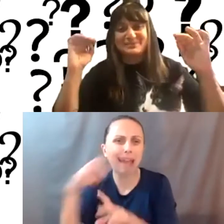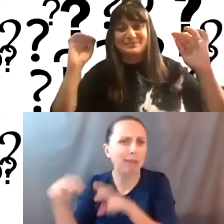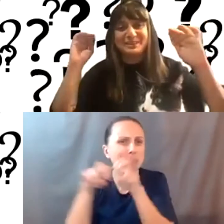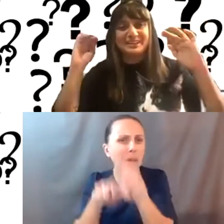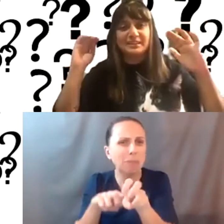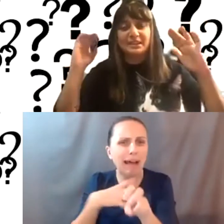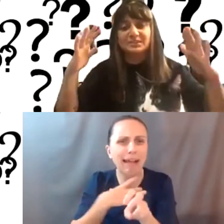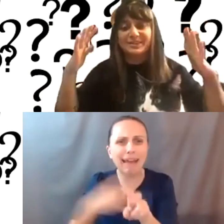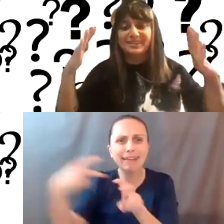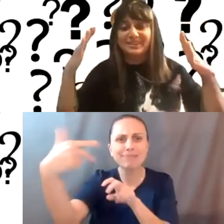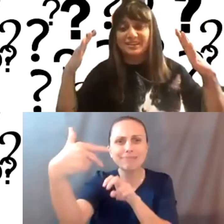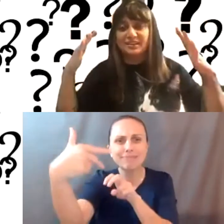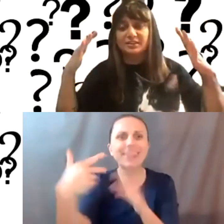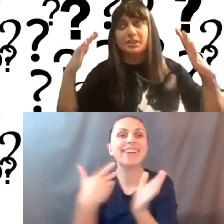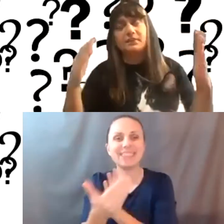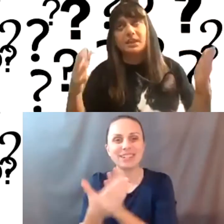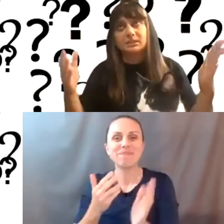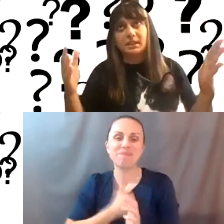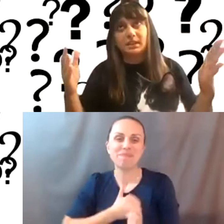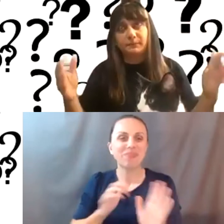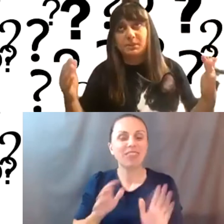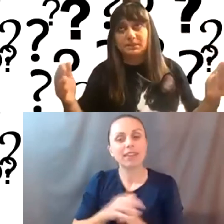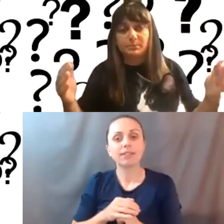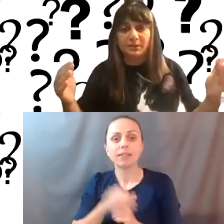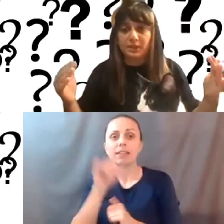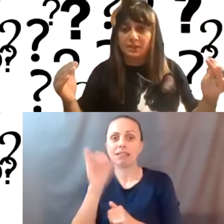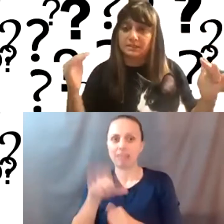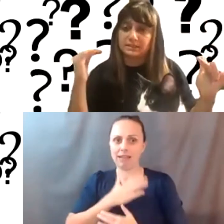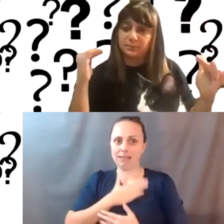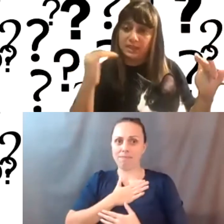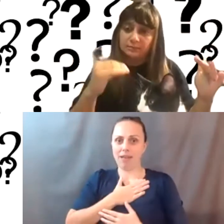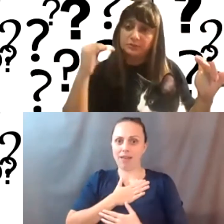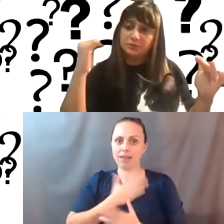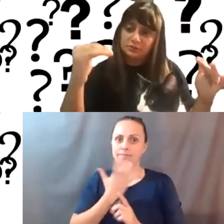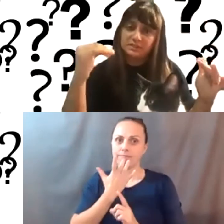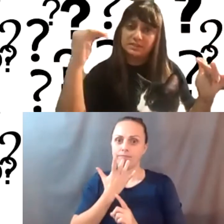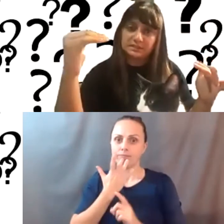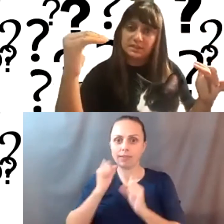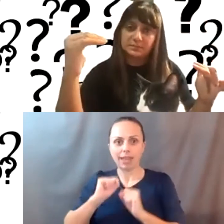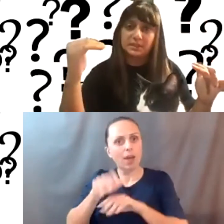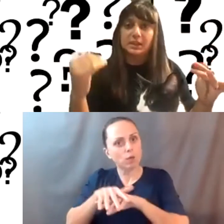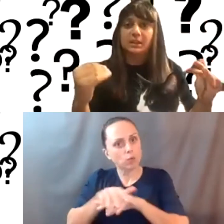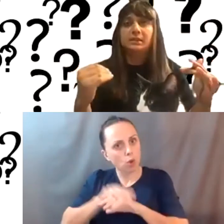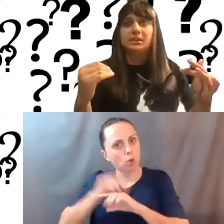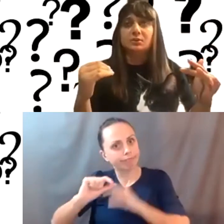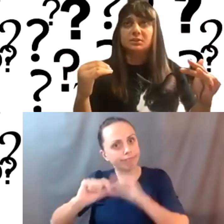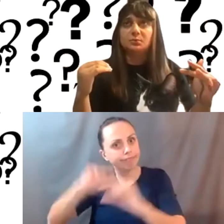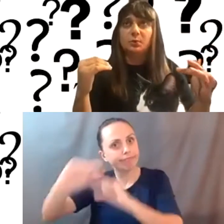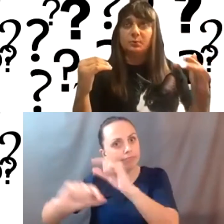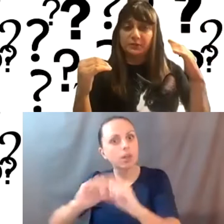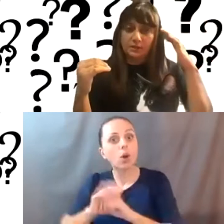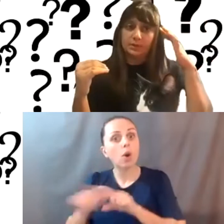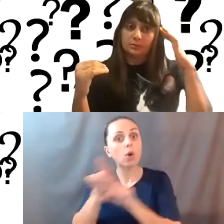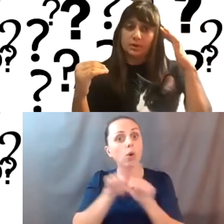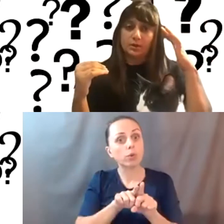Um, but, uh, yeah, so I think, uh, yeah, that's, that for me is a big thing is being able to do this in steps. And I think also